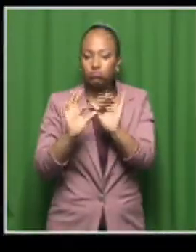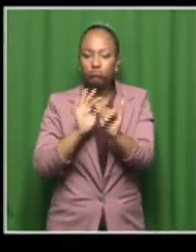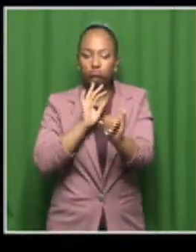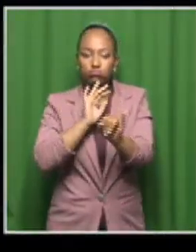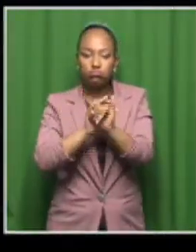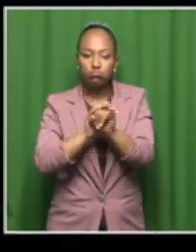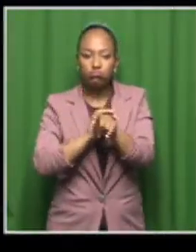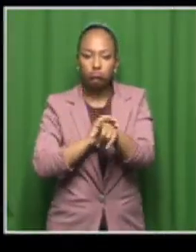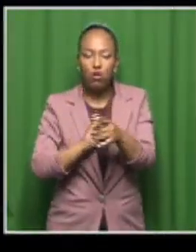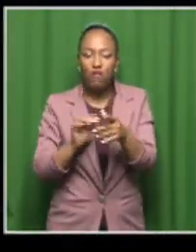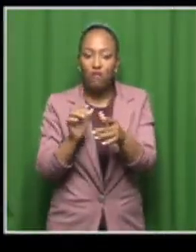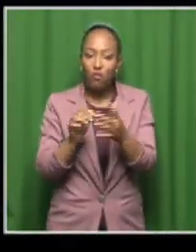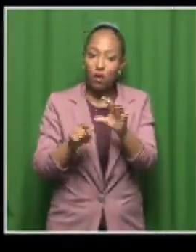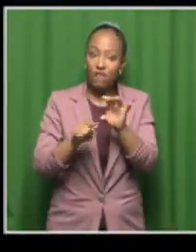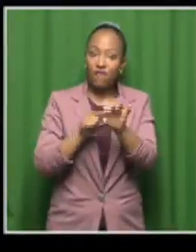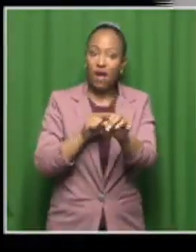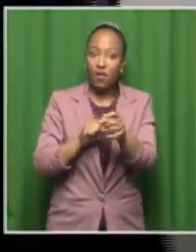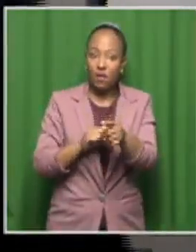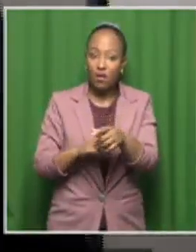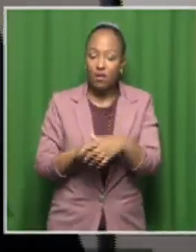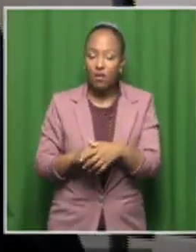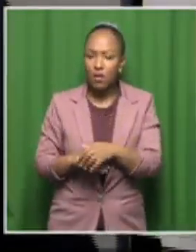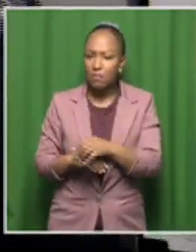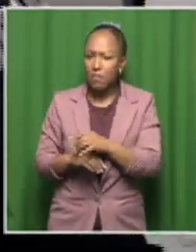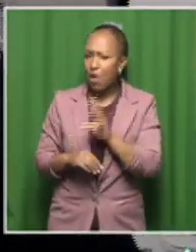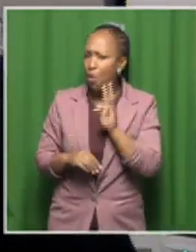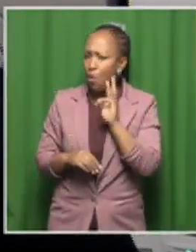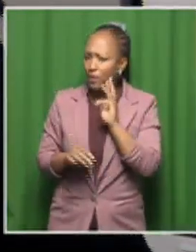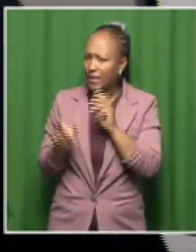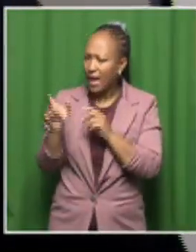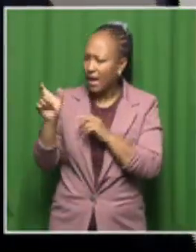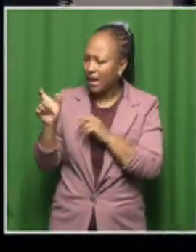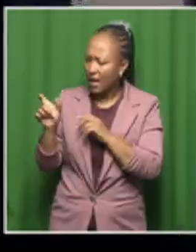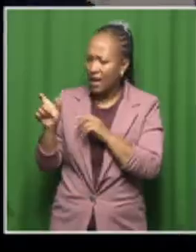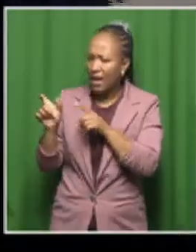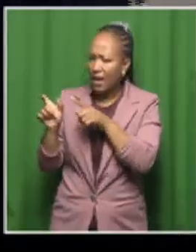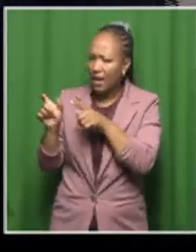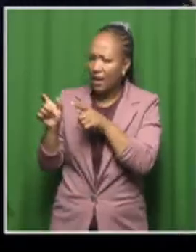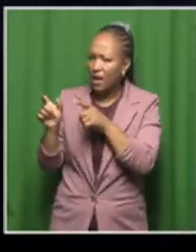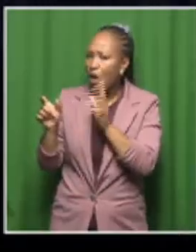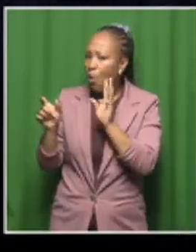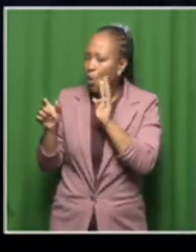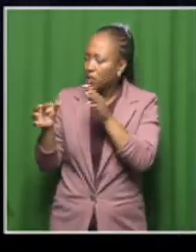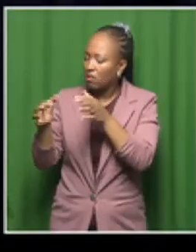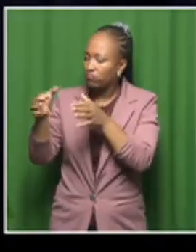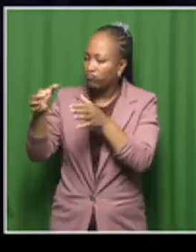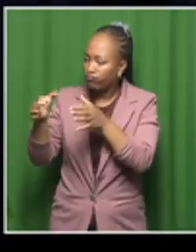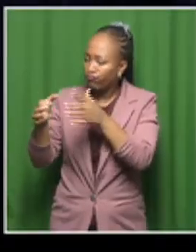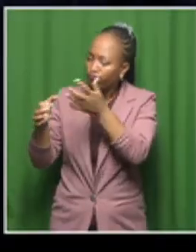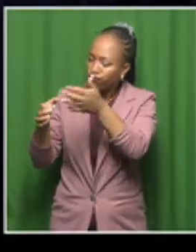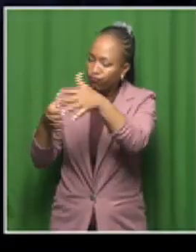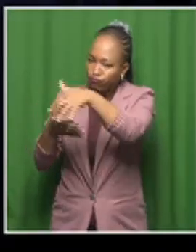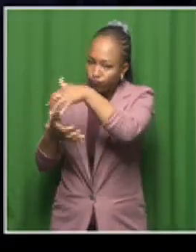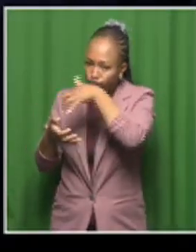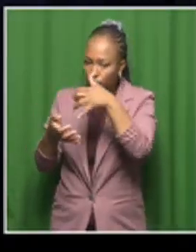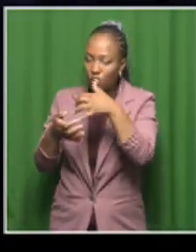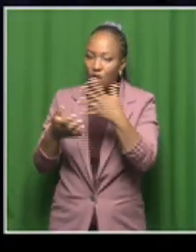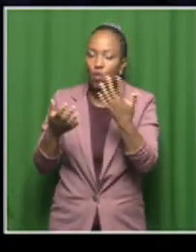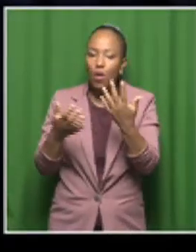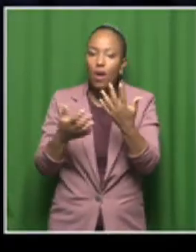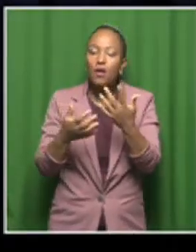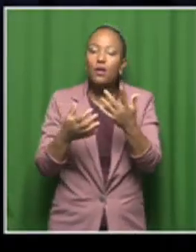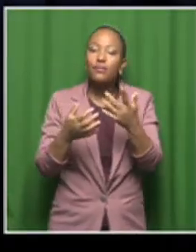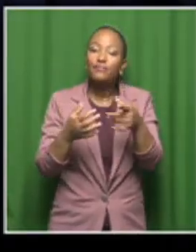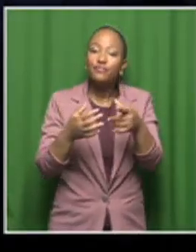the sample. So is that a water sample? Yes, this is a water sample that was collected in a wastewater treatment plant.